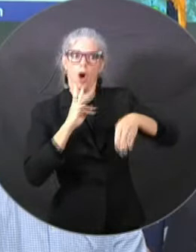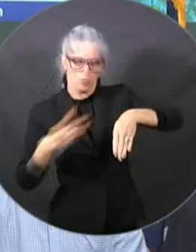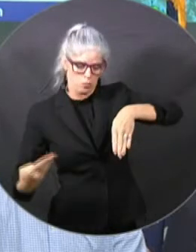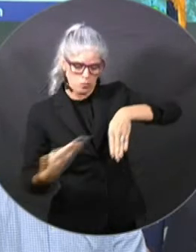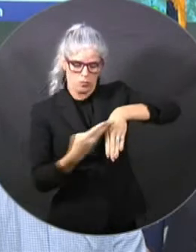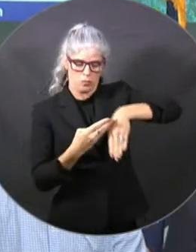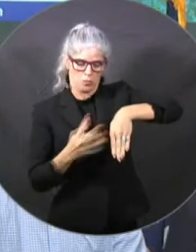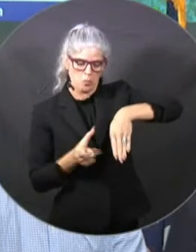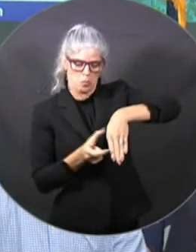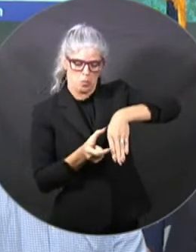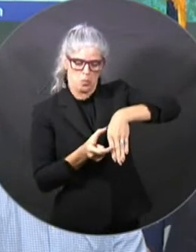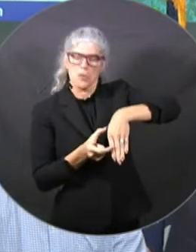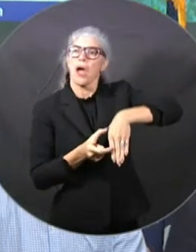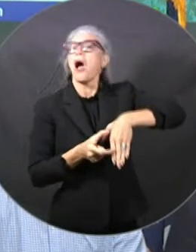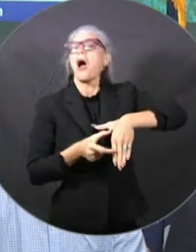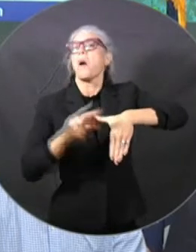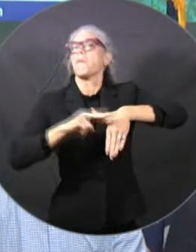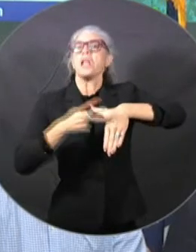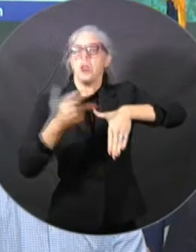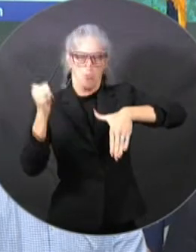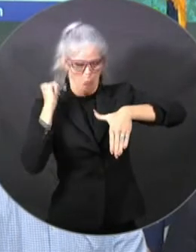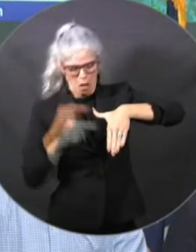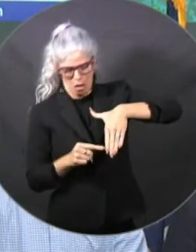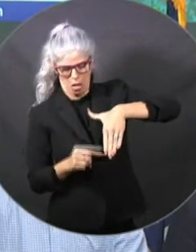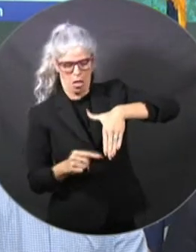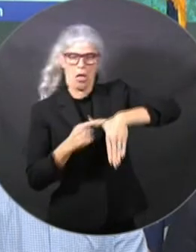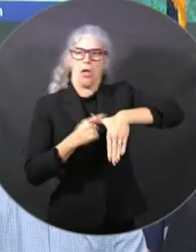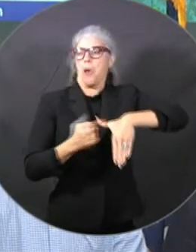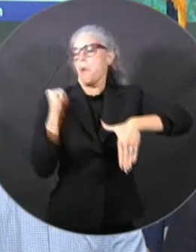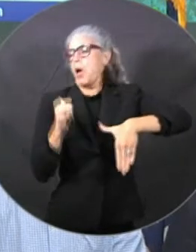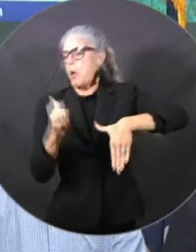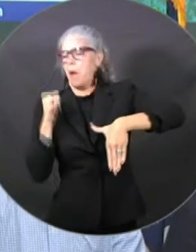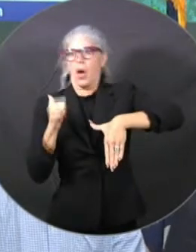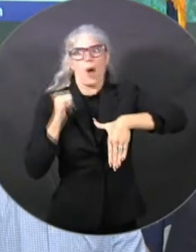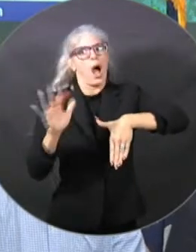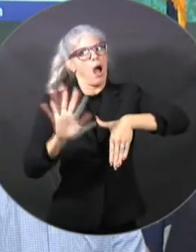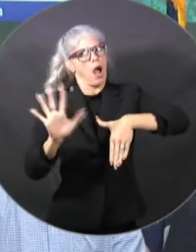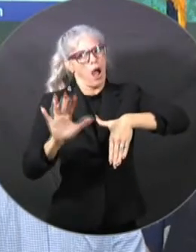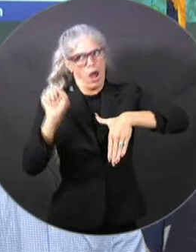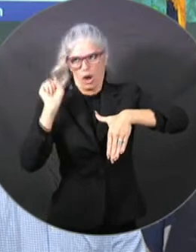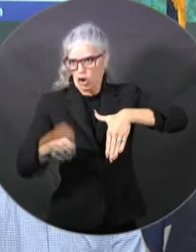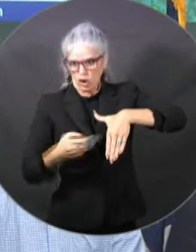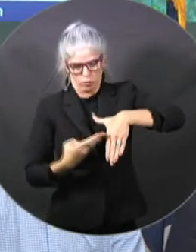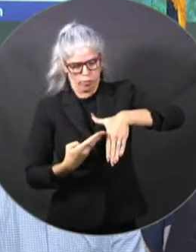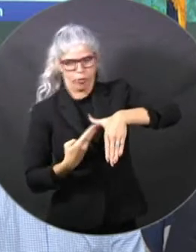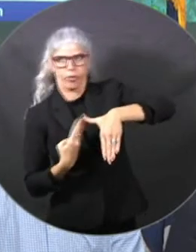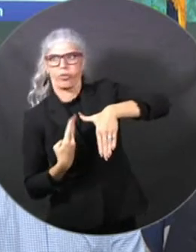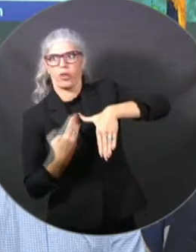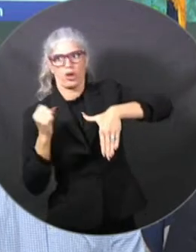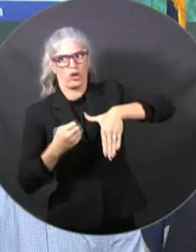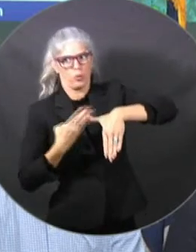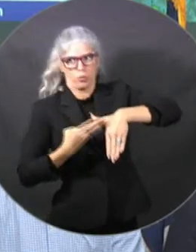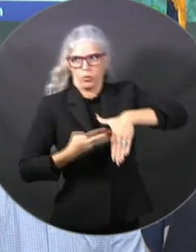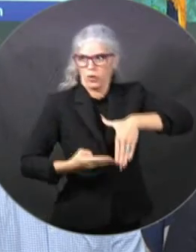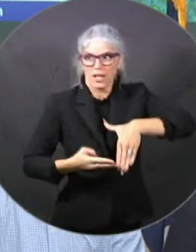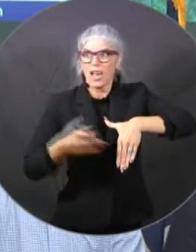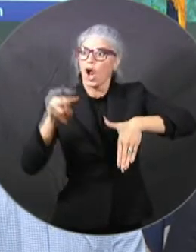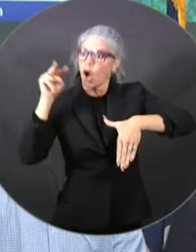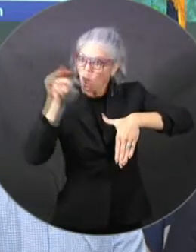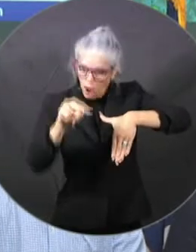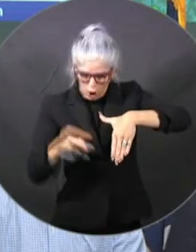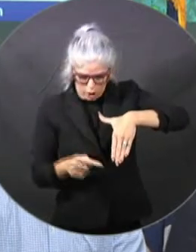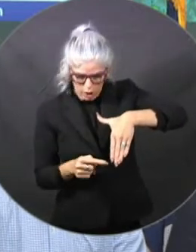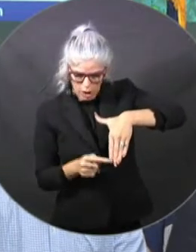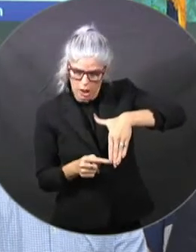Collier Monroe County line and all the way around to the Gulf Bay County line. Storm surge can be life threatening